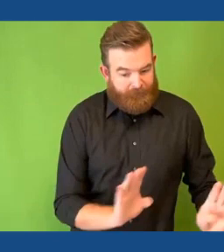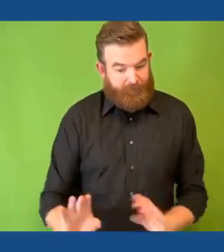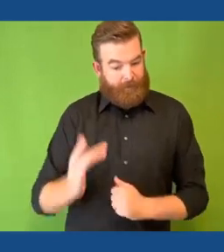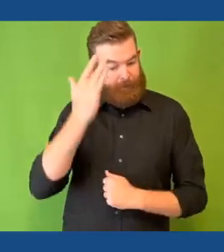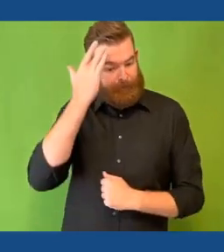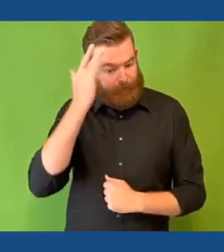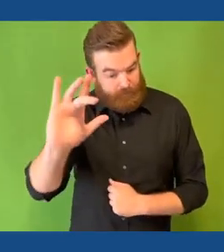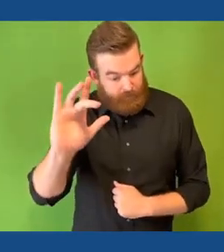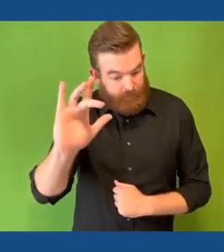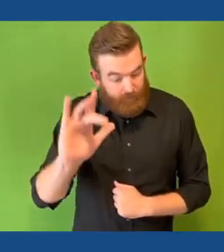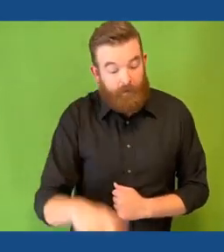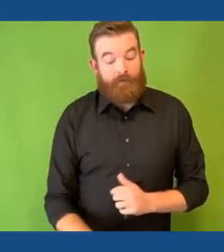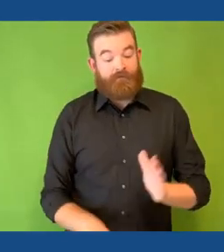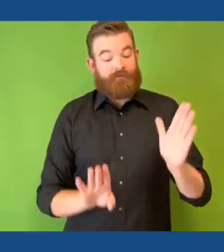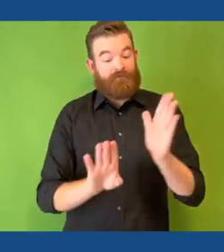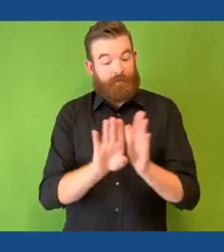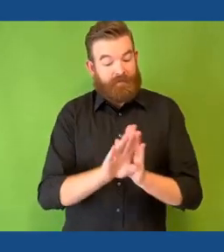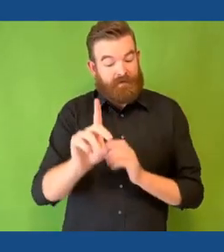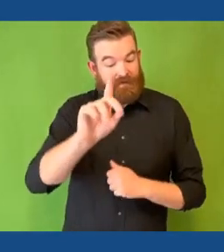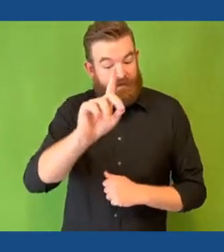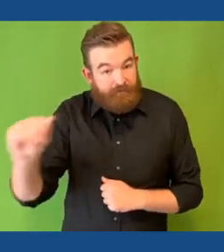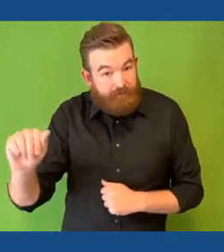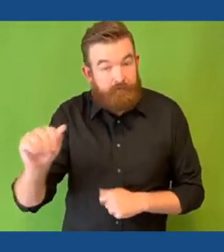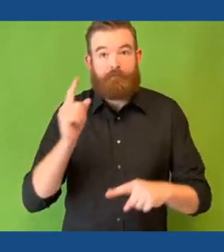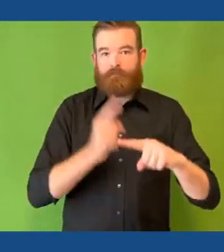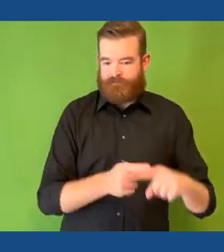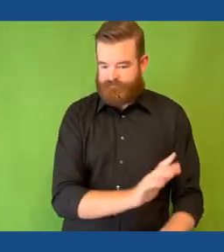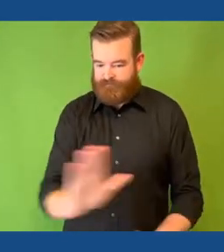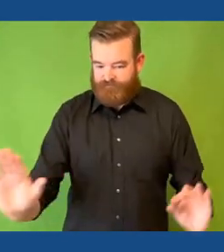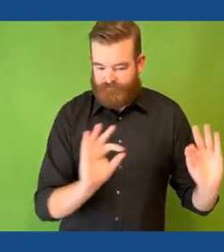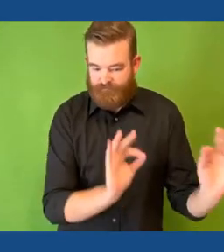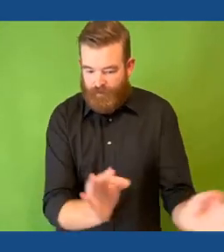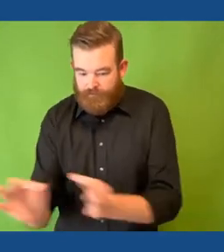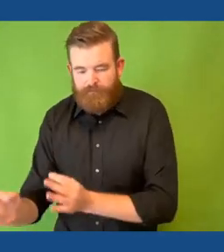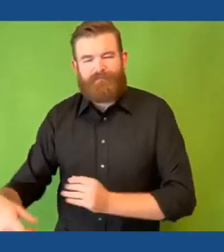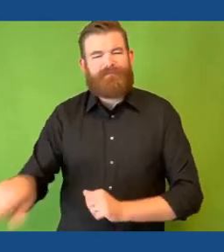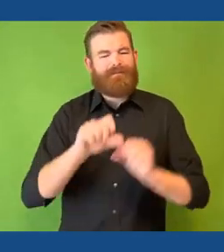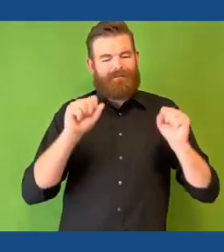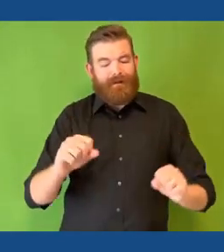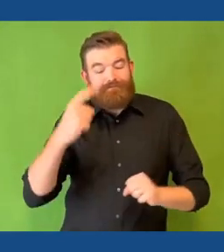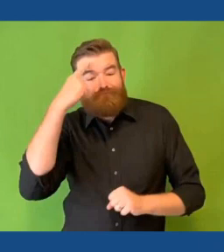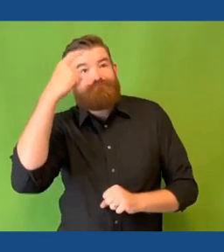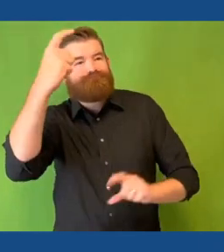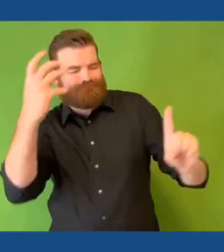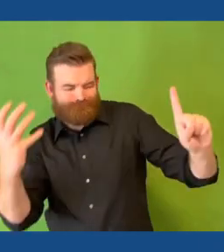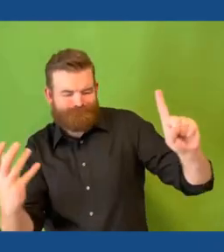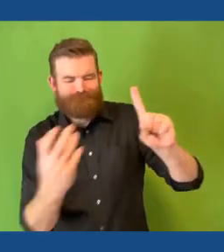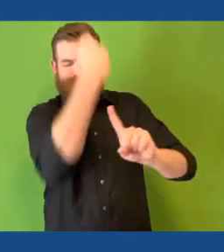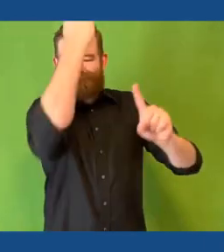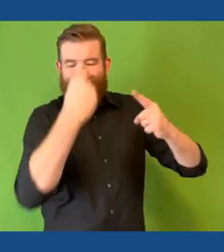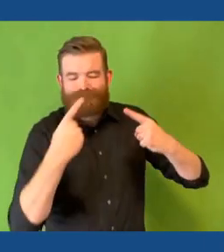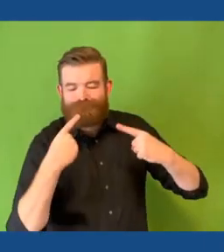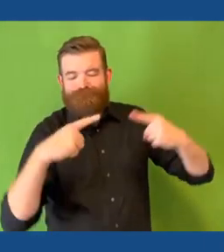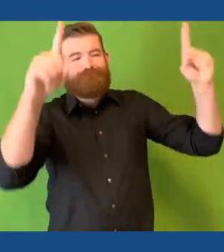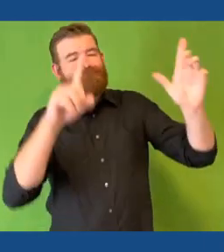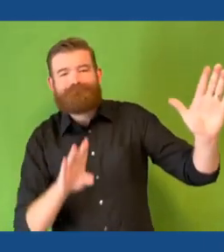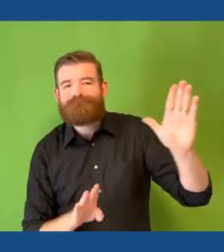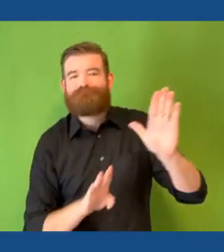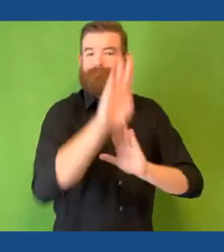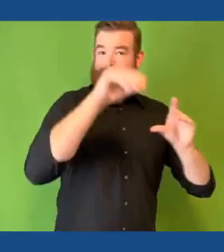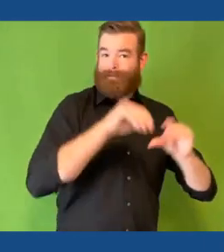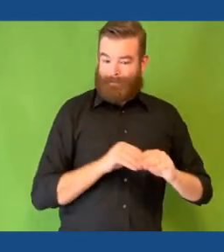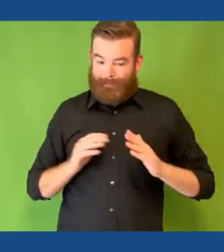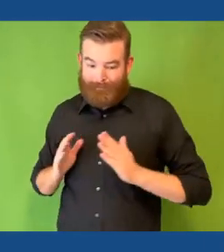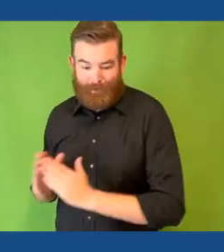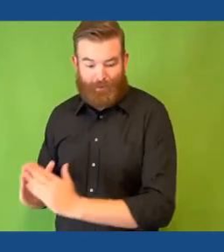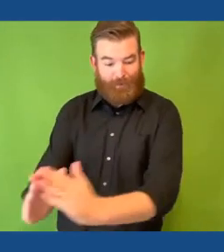behavioral, intellectual and developmental disabilities and disabilities families so that they can dream, achieve and thrive in